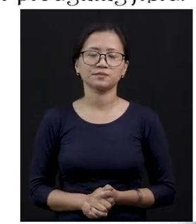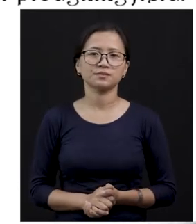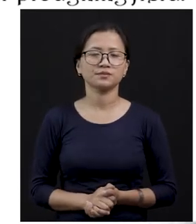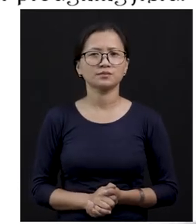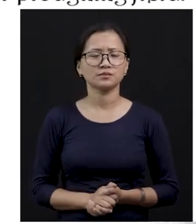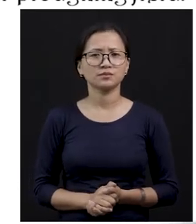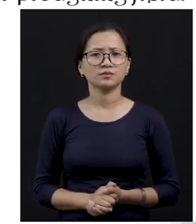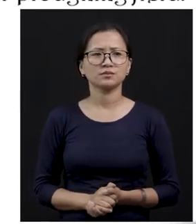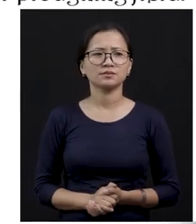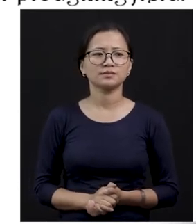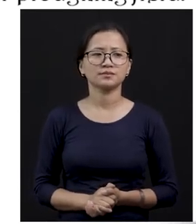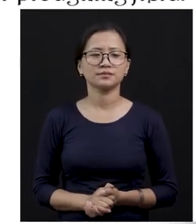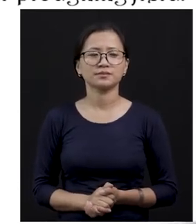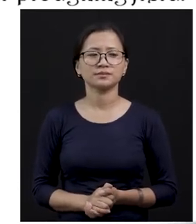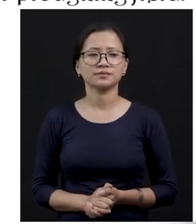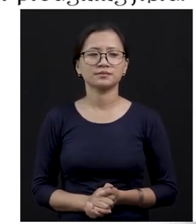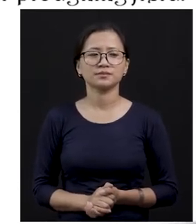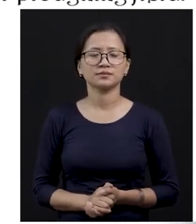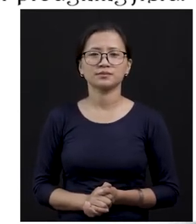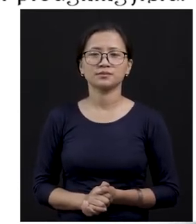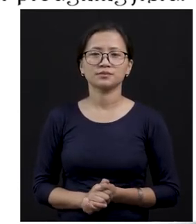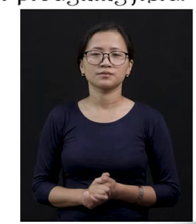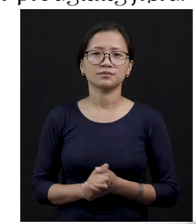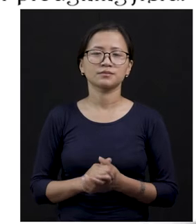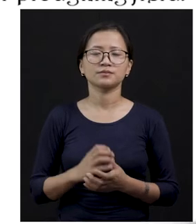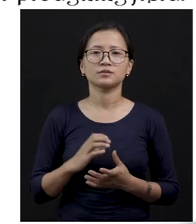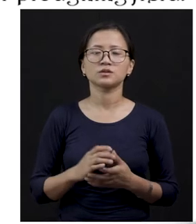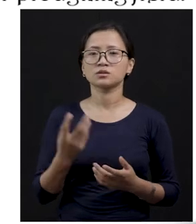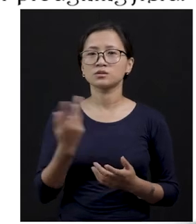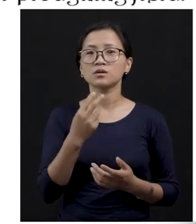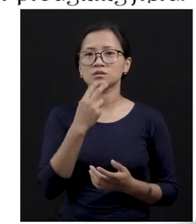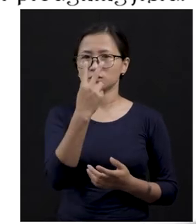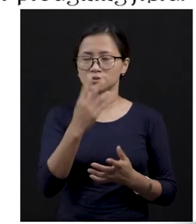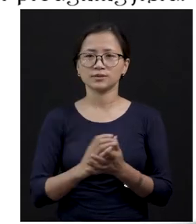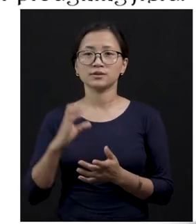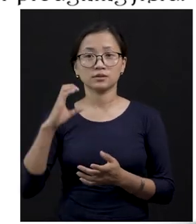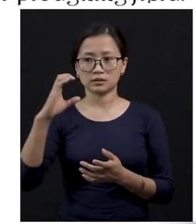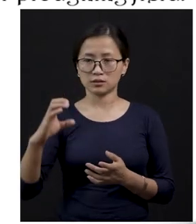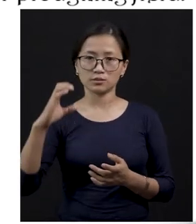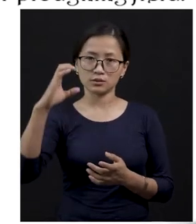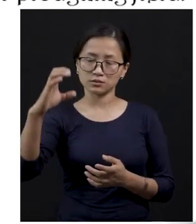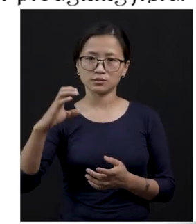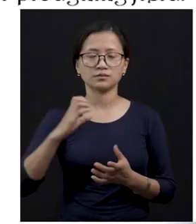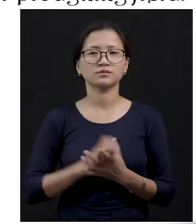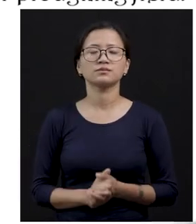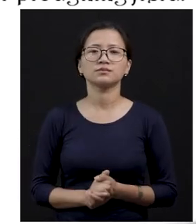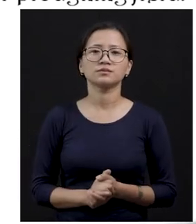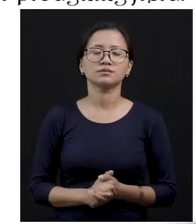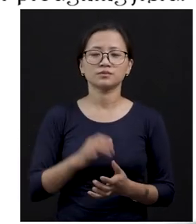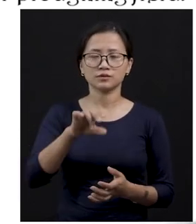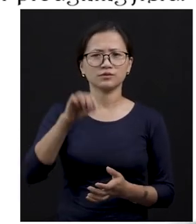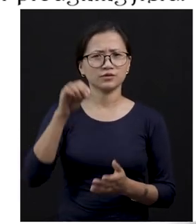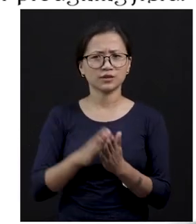So in this picture, see, what is this, children? This is a camel. A camel you will